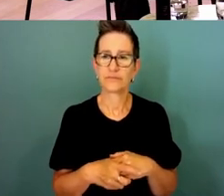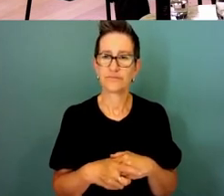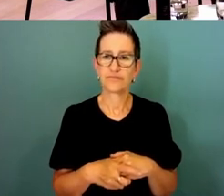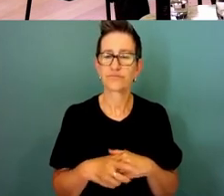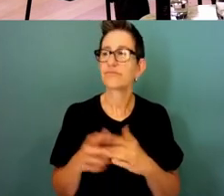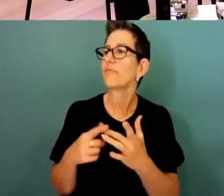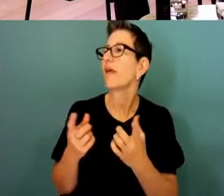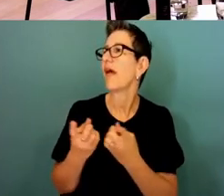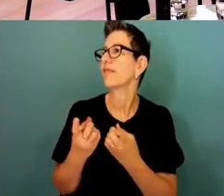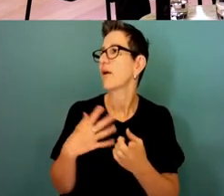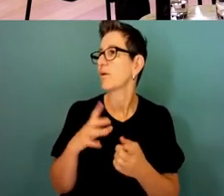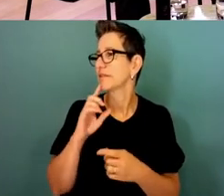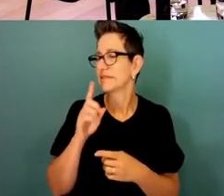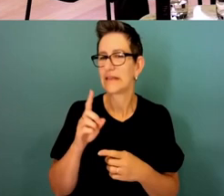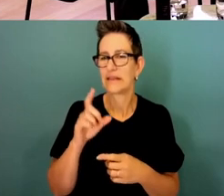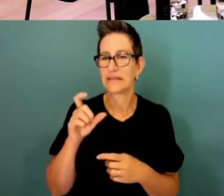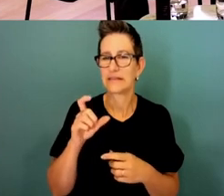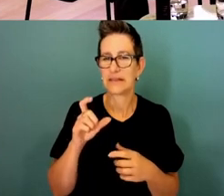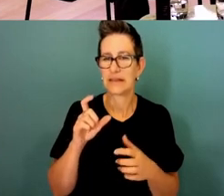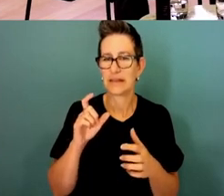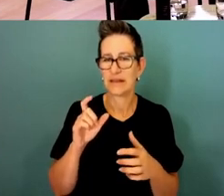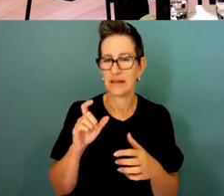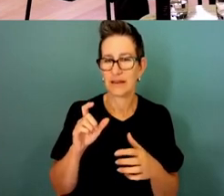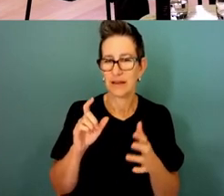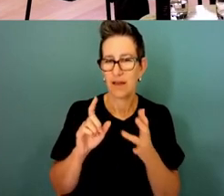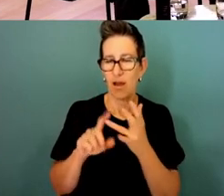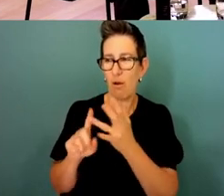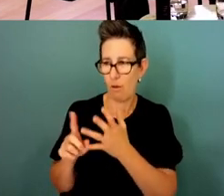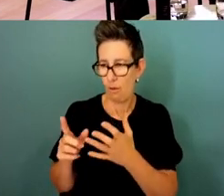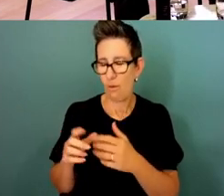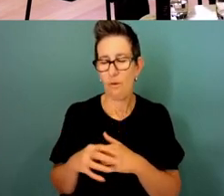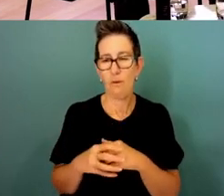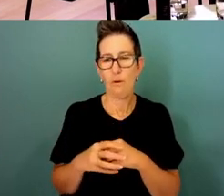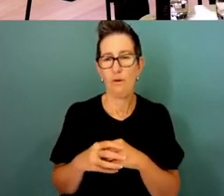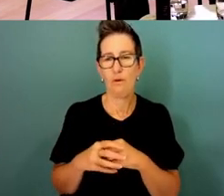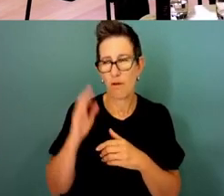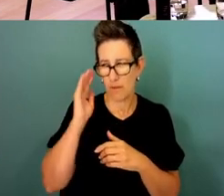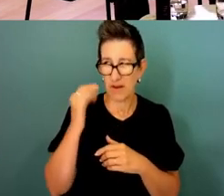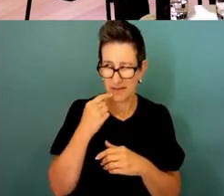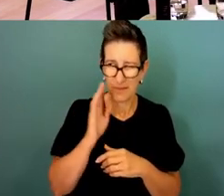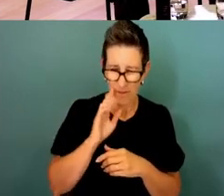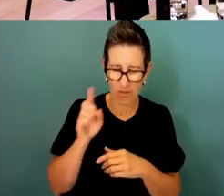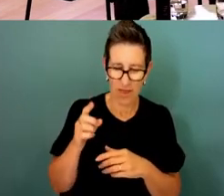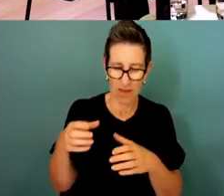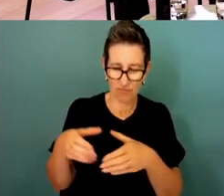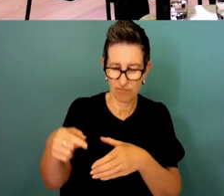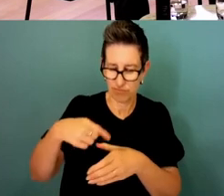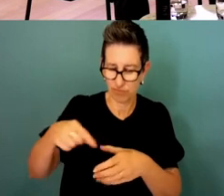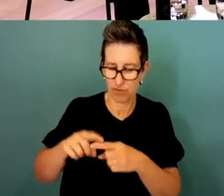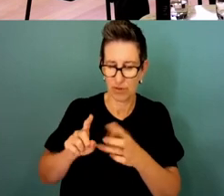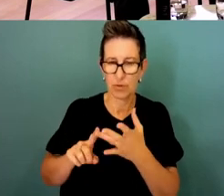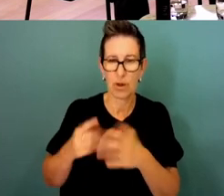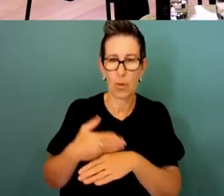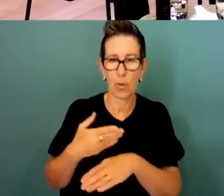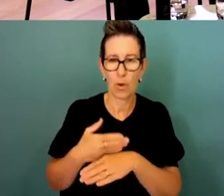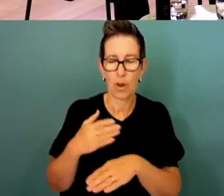is that the chief operating officer committee that I mentioned are doing some thinking and doing some work on how do